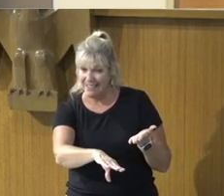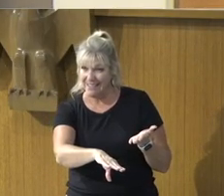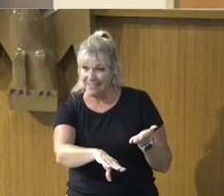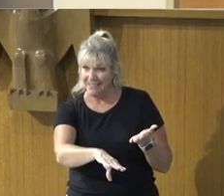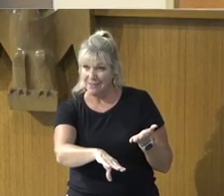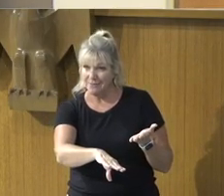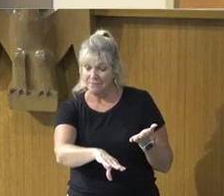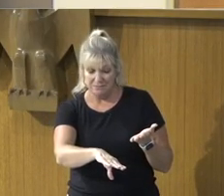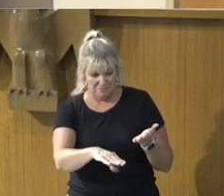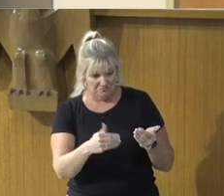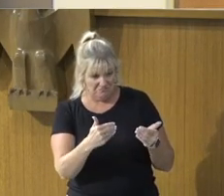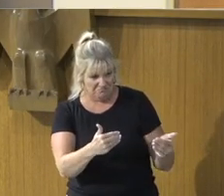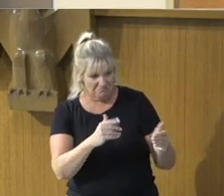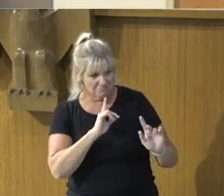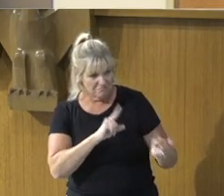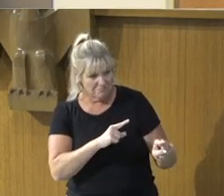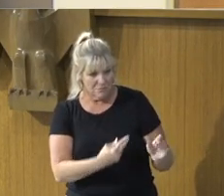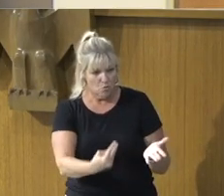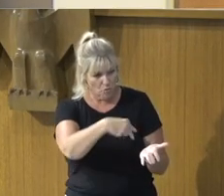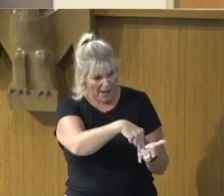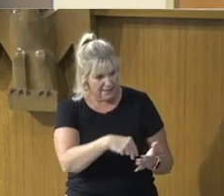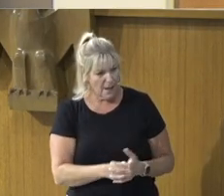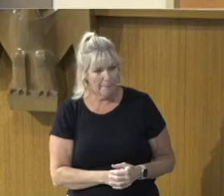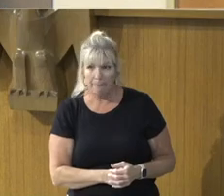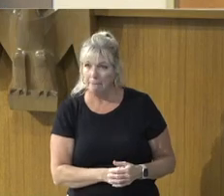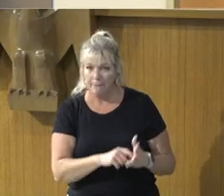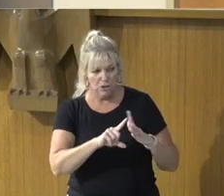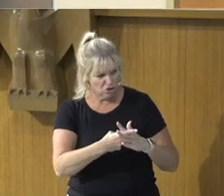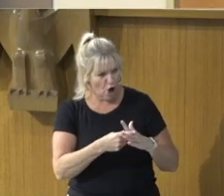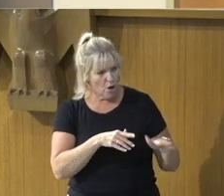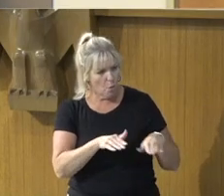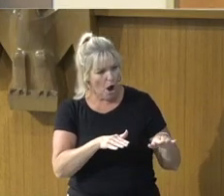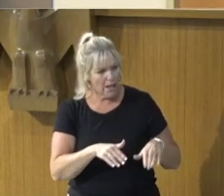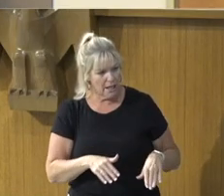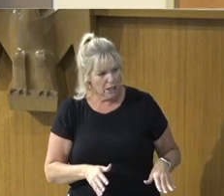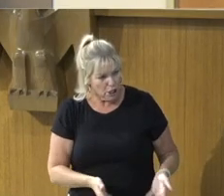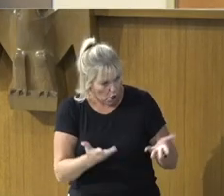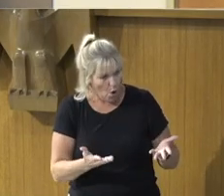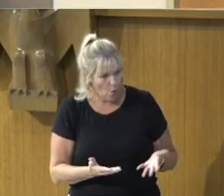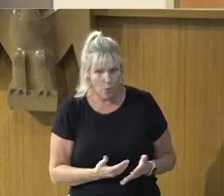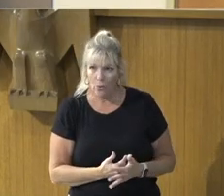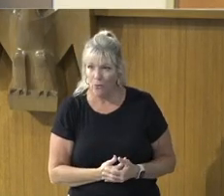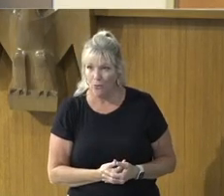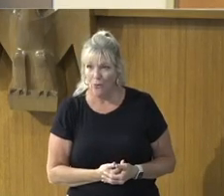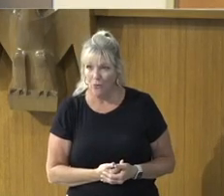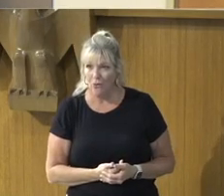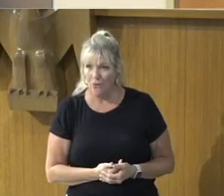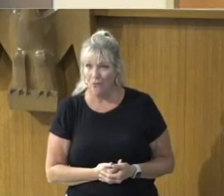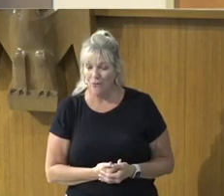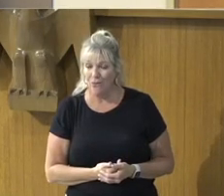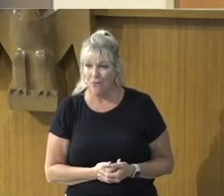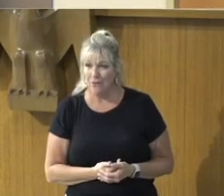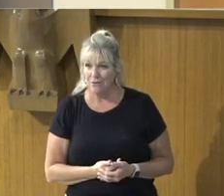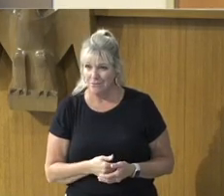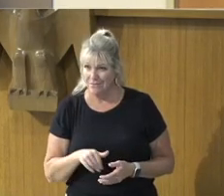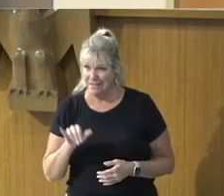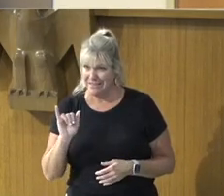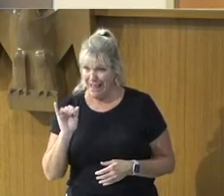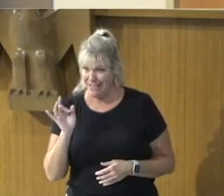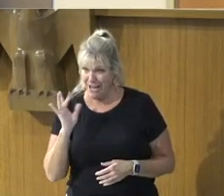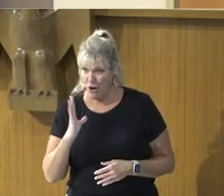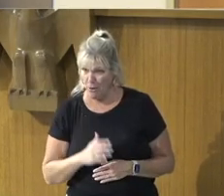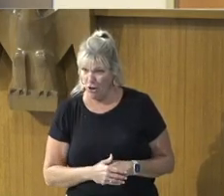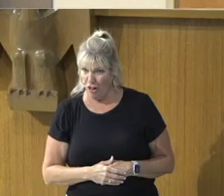Rise up, Start walking, Get moving, Yes, A terrible thing, To be filled,